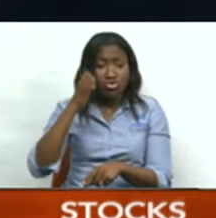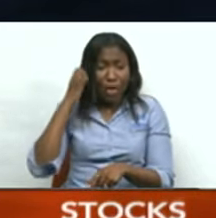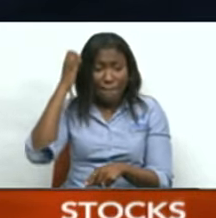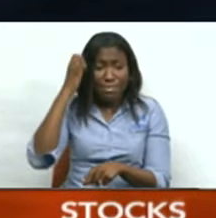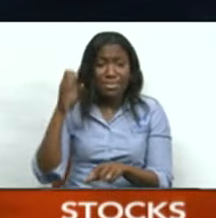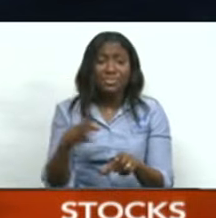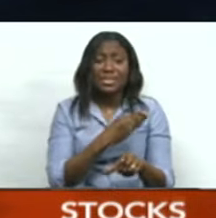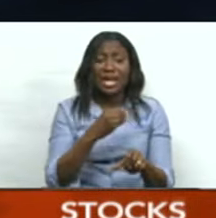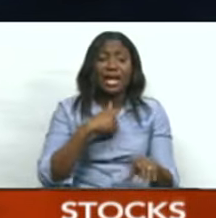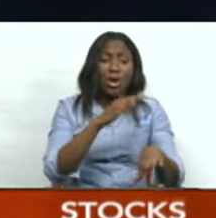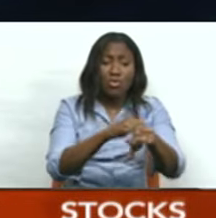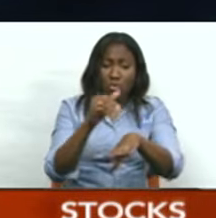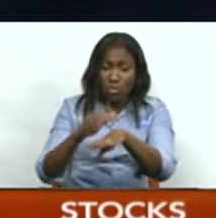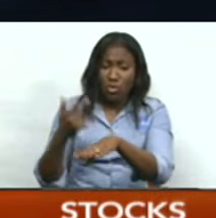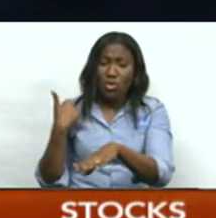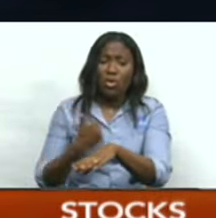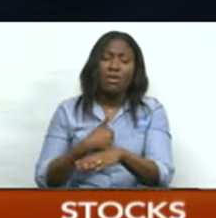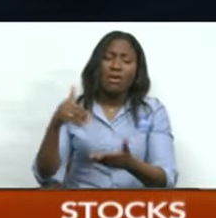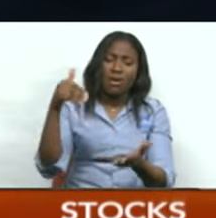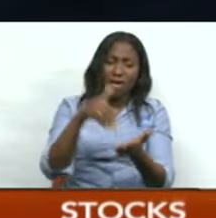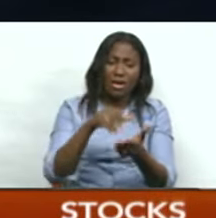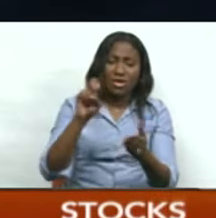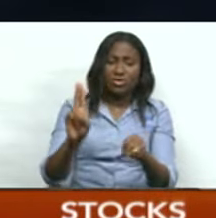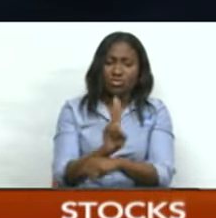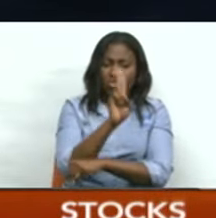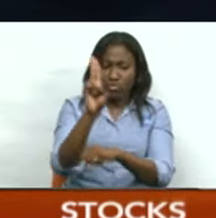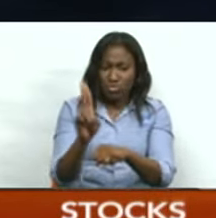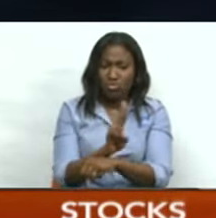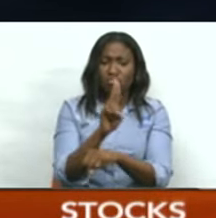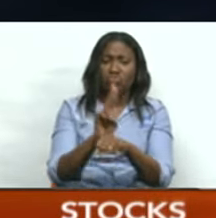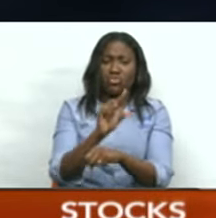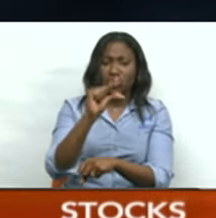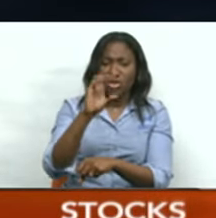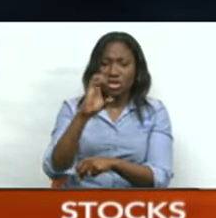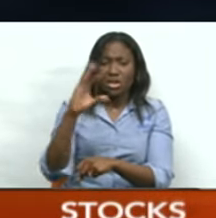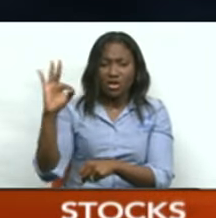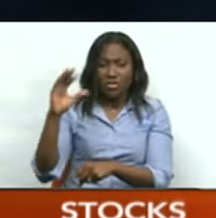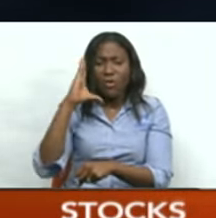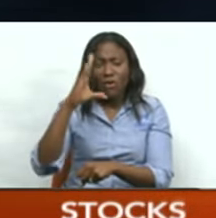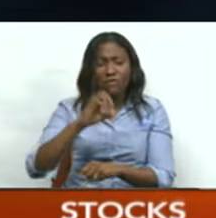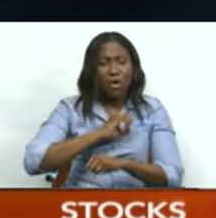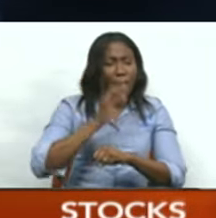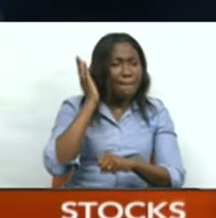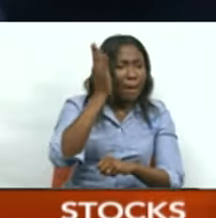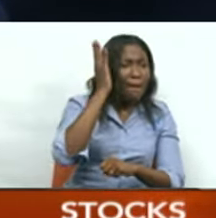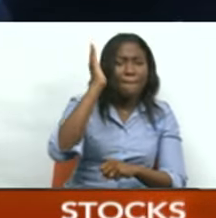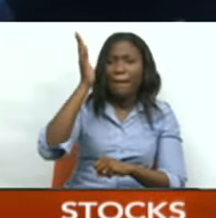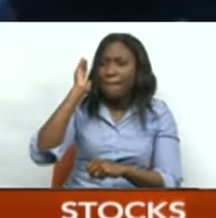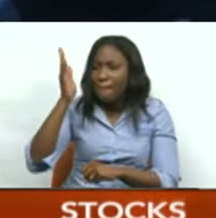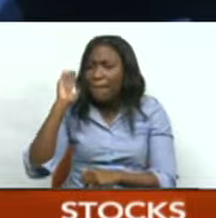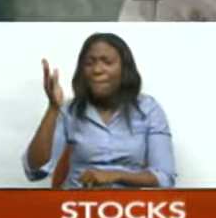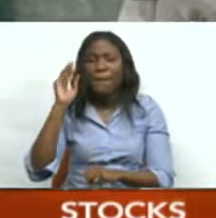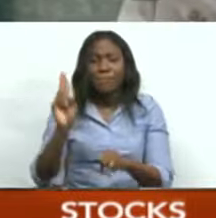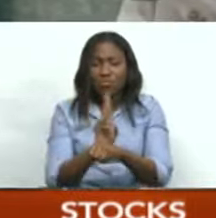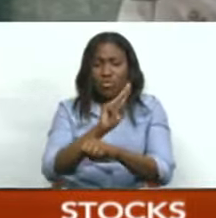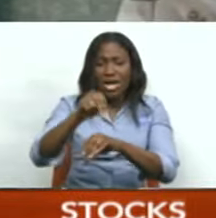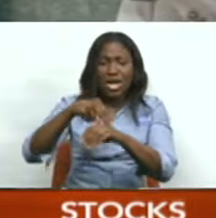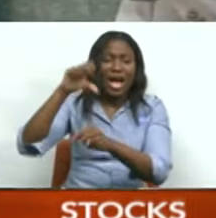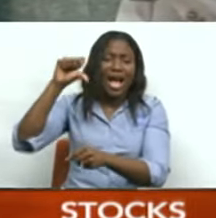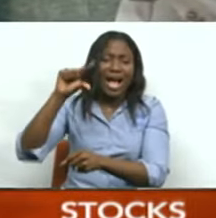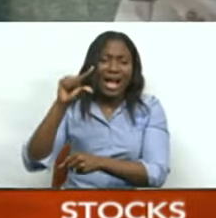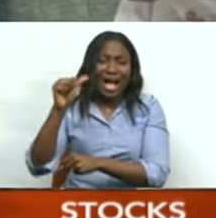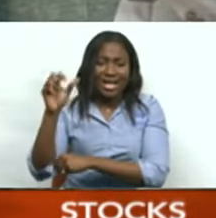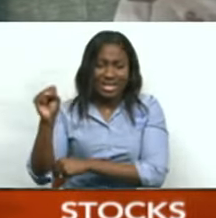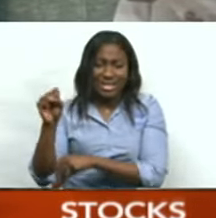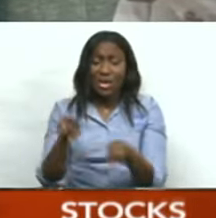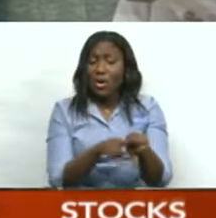I call upon us to once again use the body of the GECF to raise the platform and the voices for natural gas. Minister